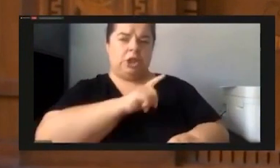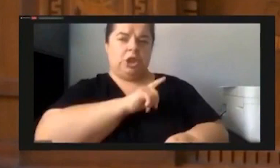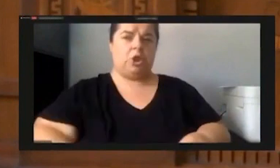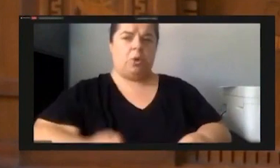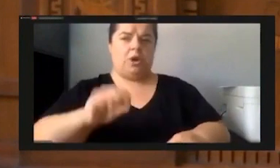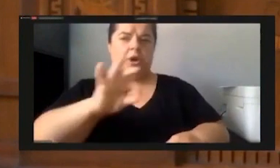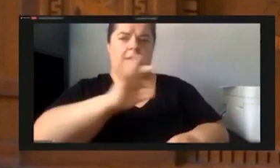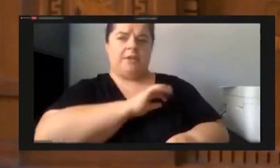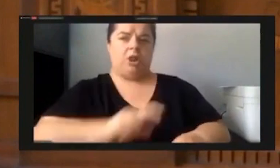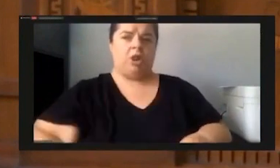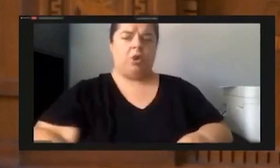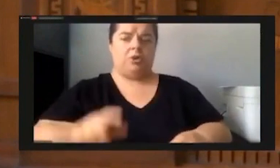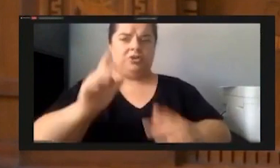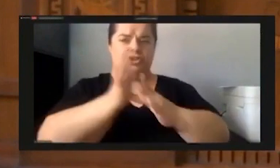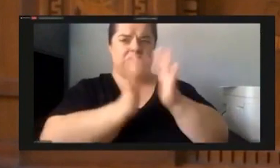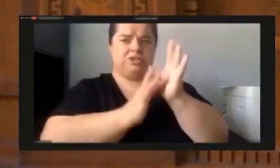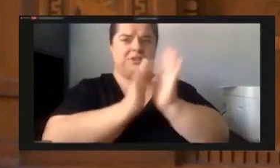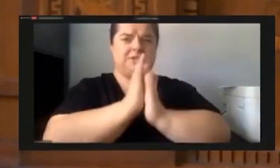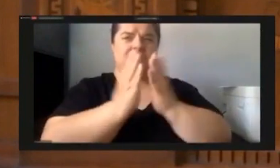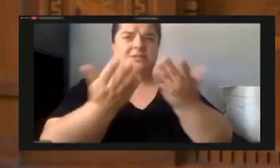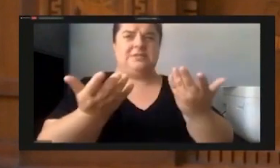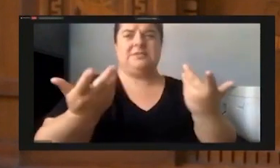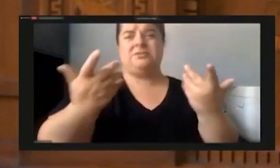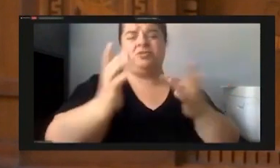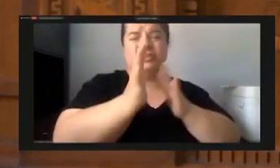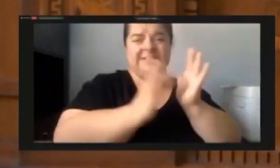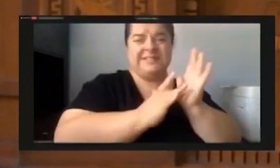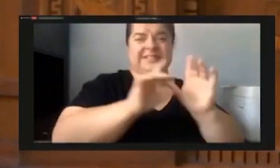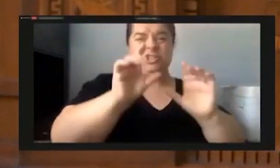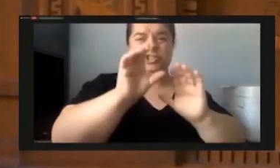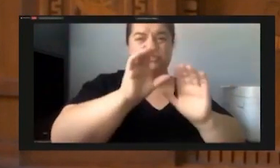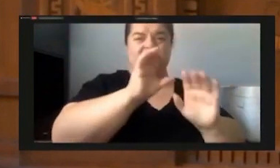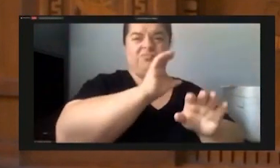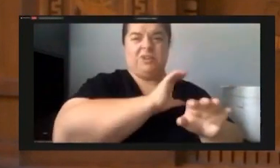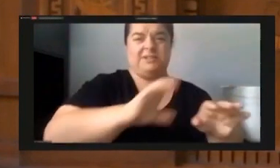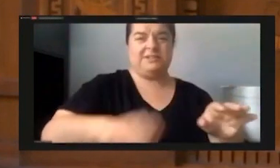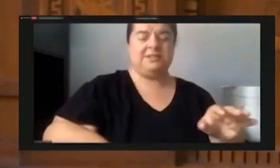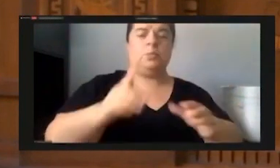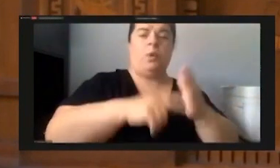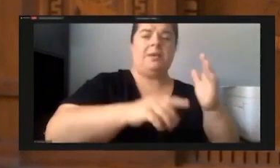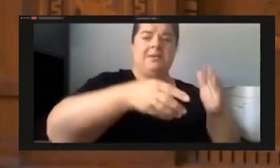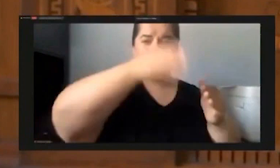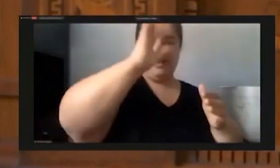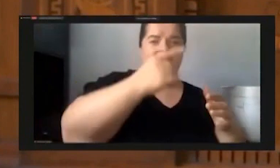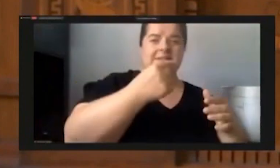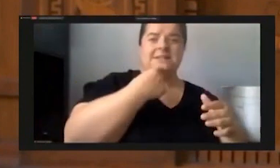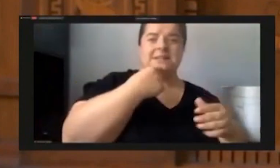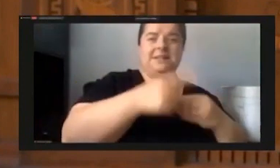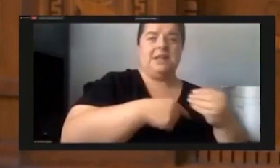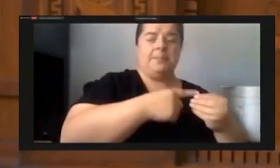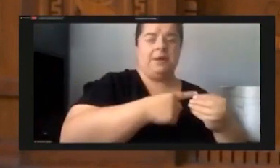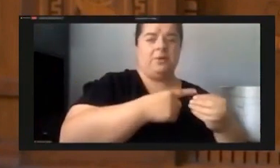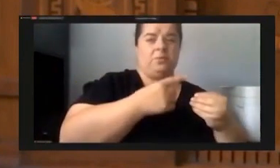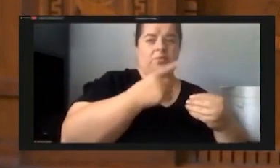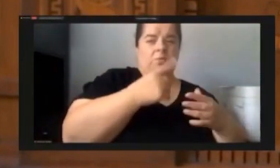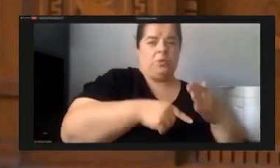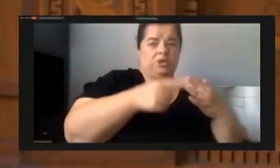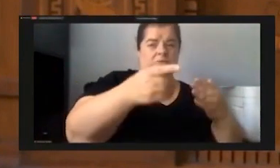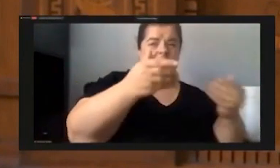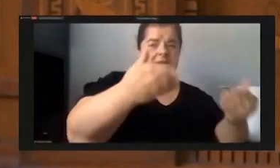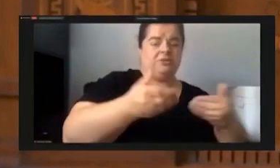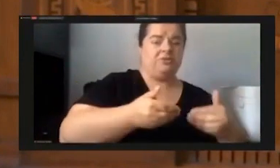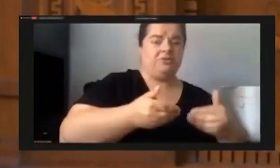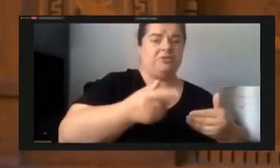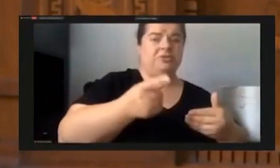You would be wise to take into consideration what exactly God has to say about what you're about to introduce since ultimately you will be